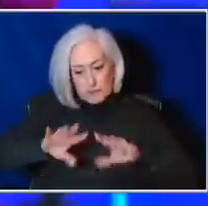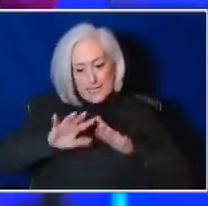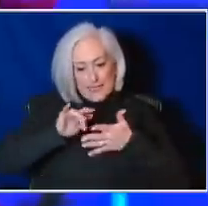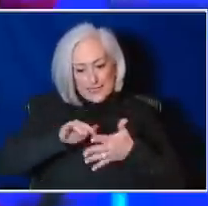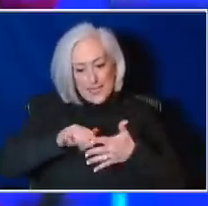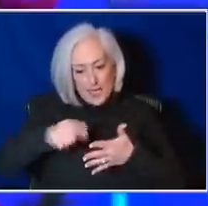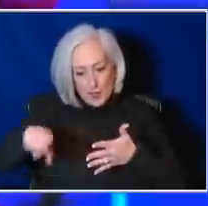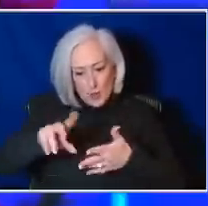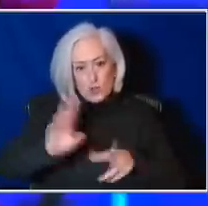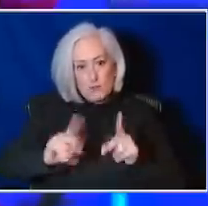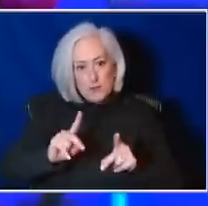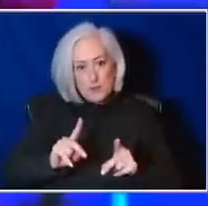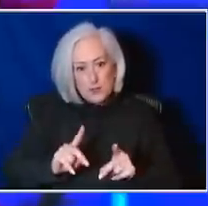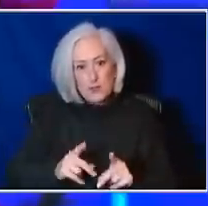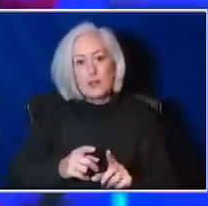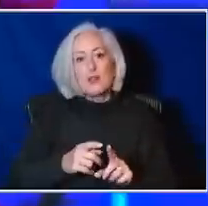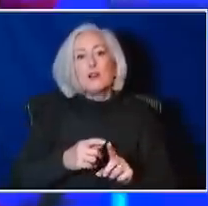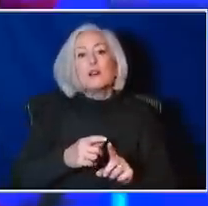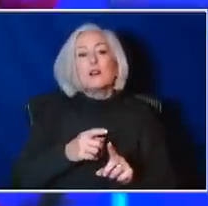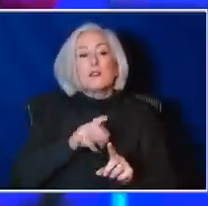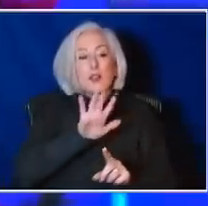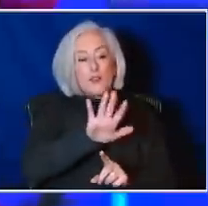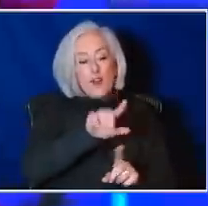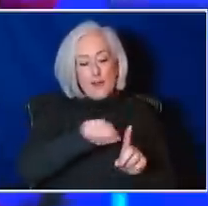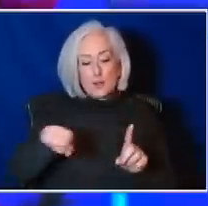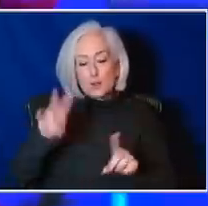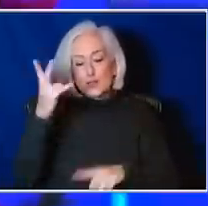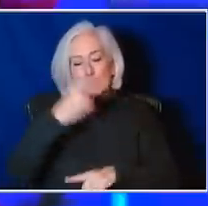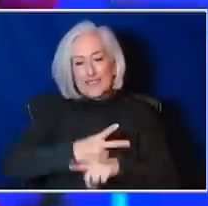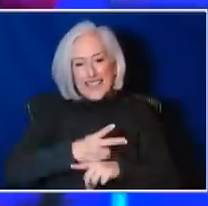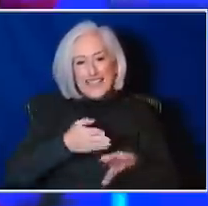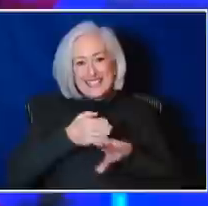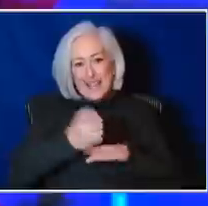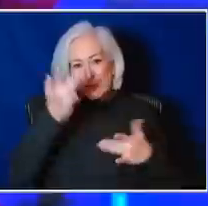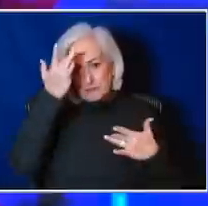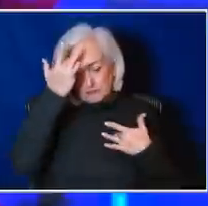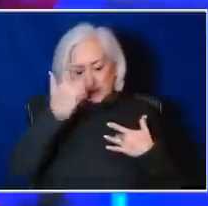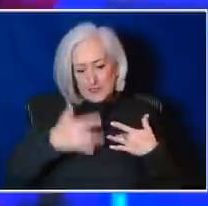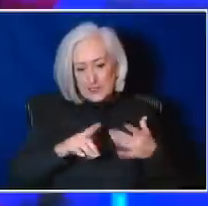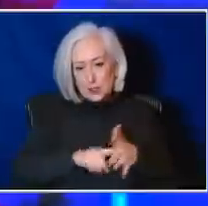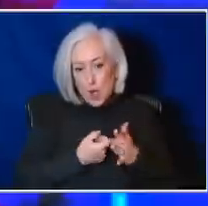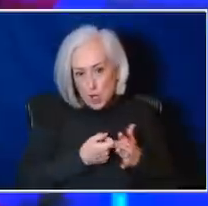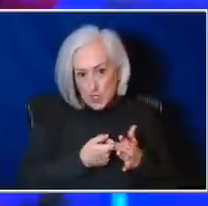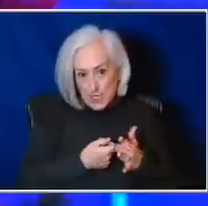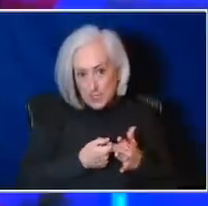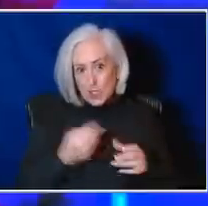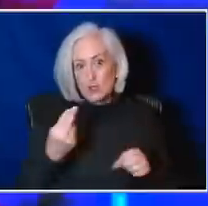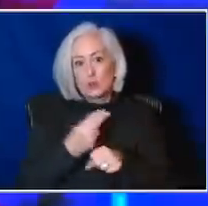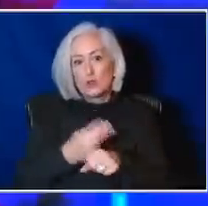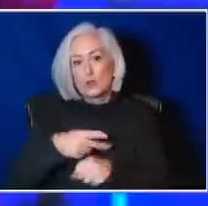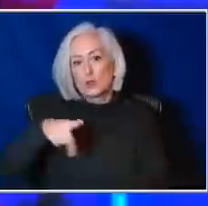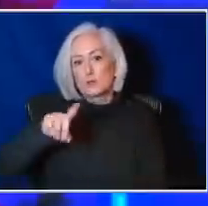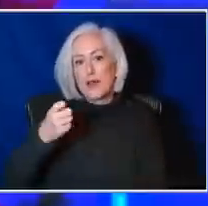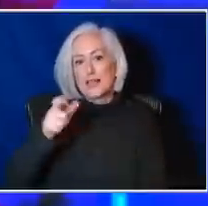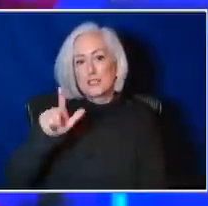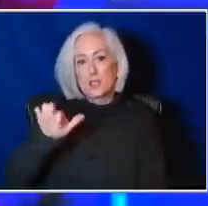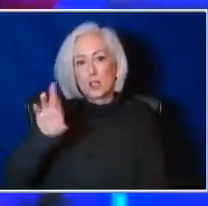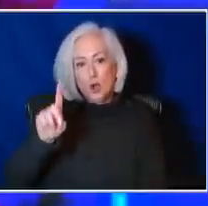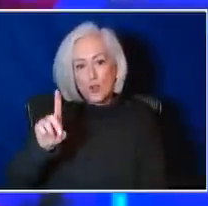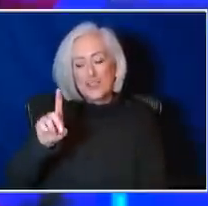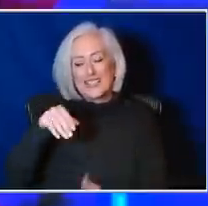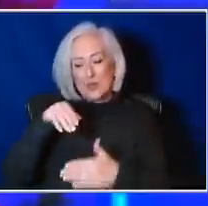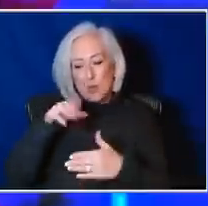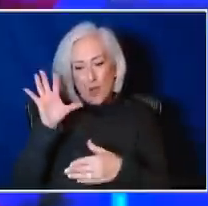seven days from the symptom onset, the ability to use Paxlovid in the hospital. I'm not really sure that there's been a lot of data on that,